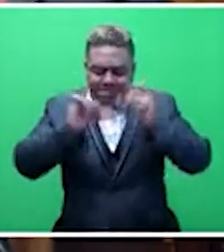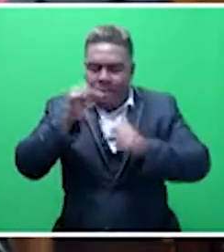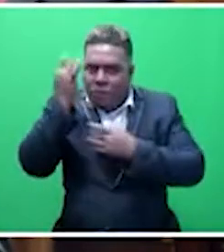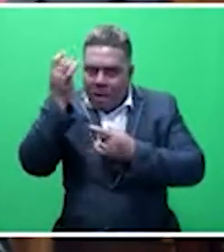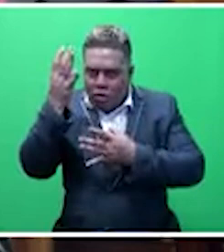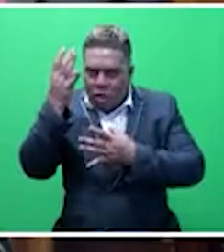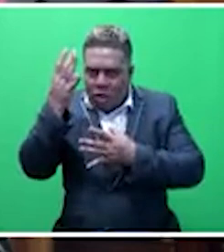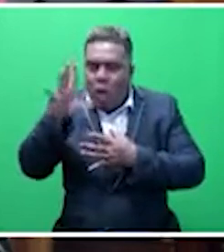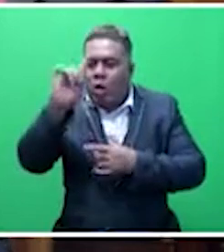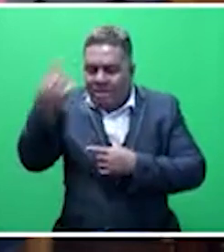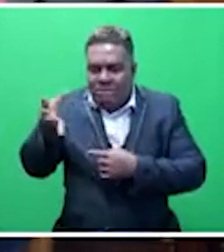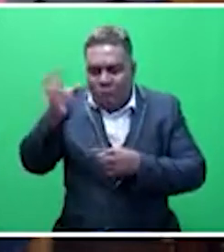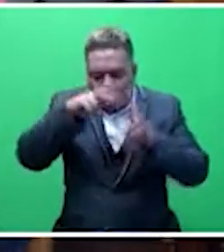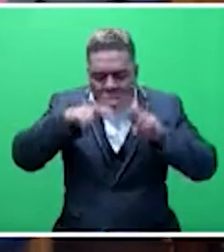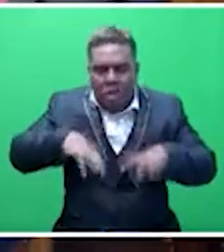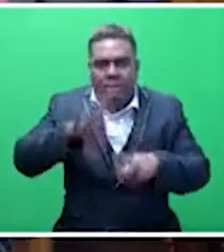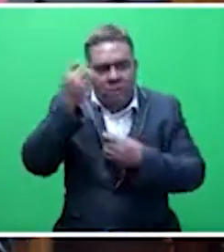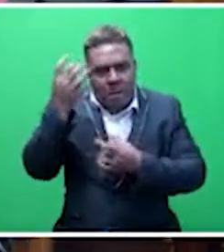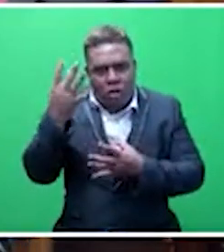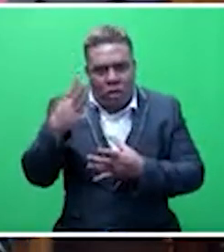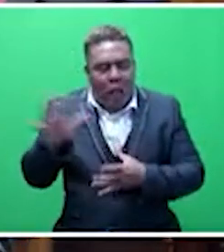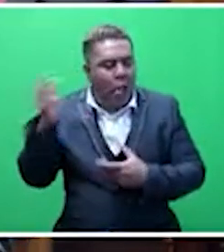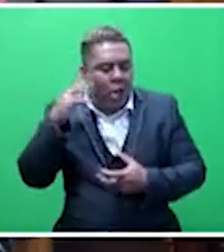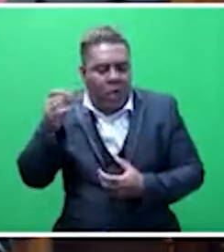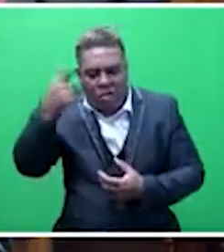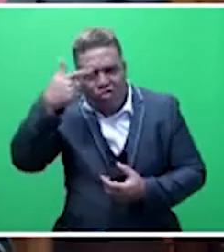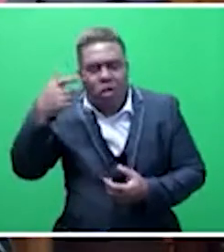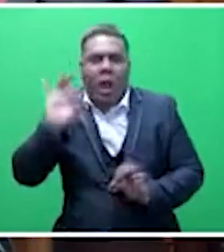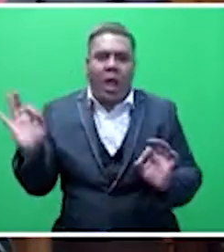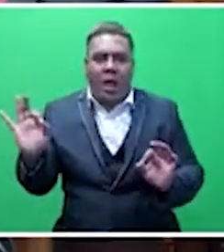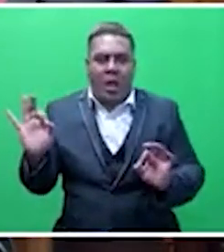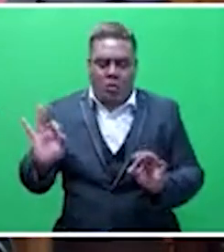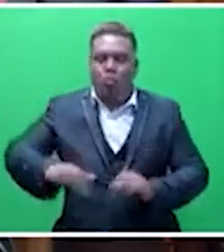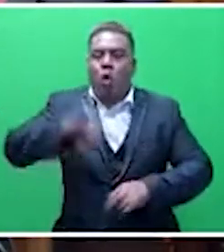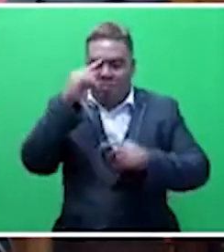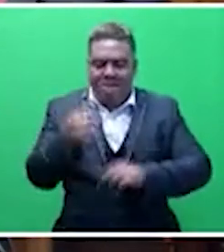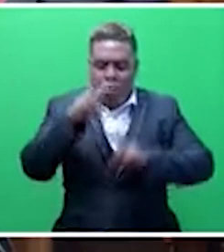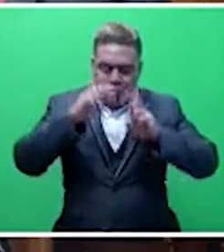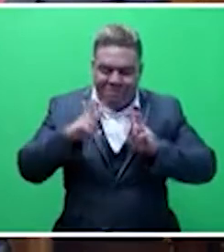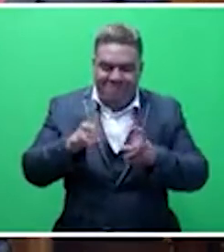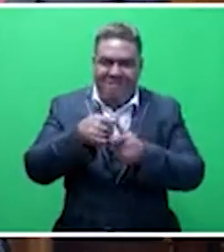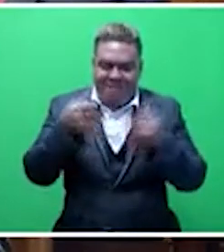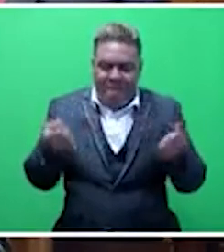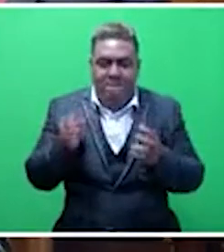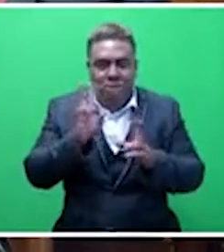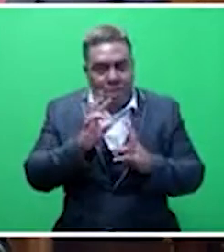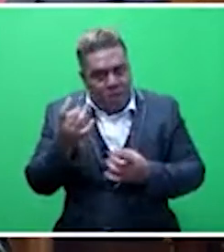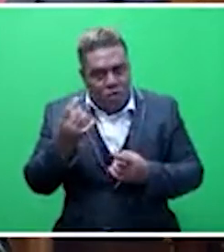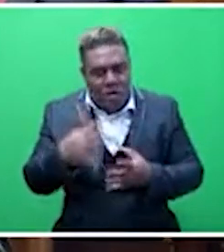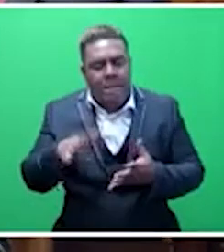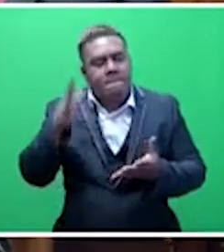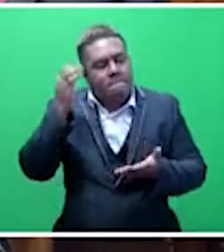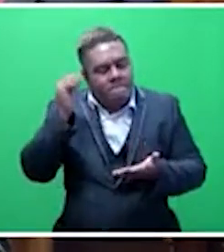information. A lot of this information, all of this information is available independently on various credible pages, on credible